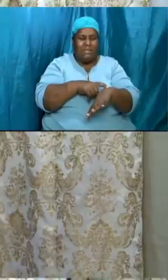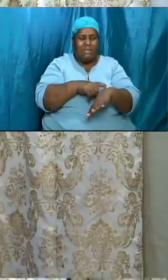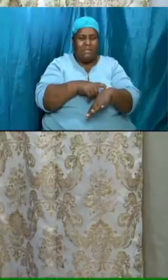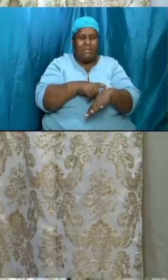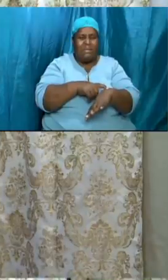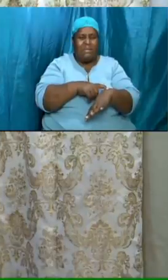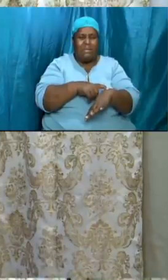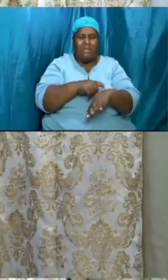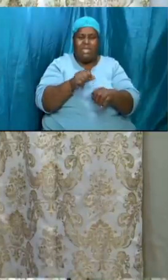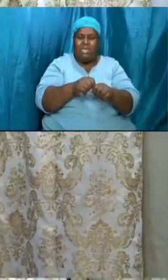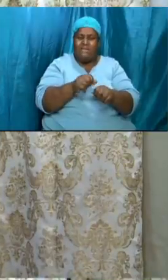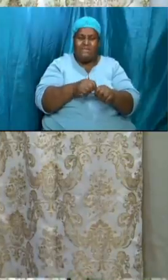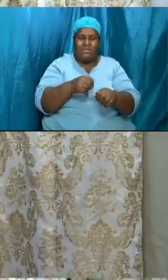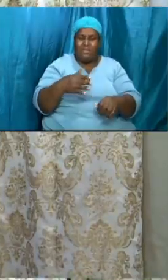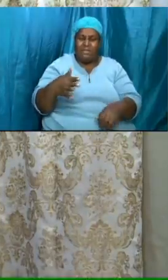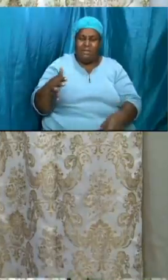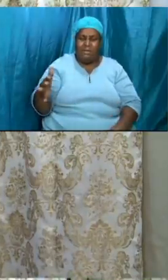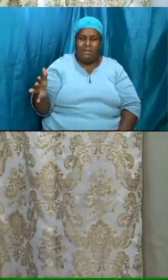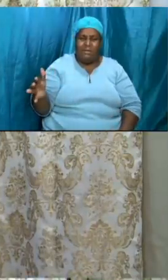the chronology